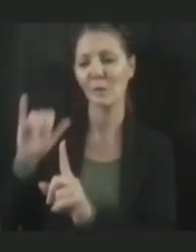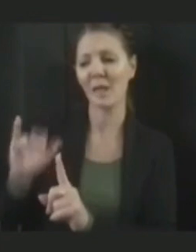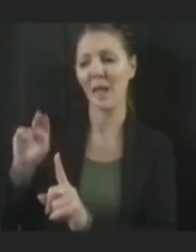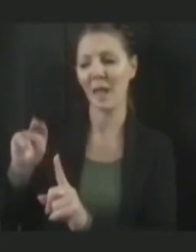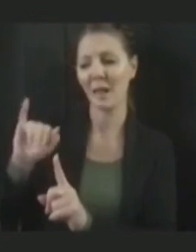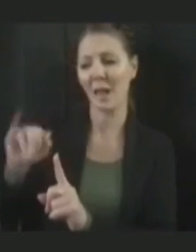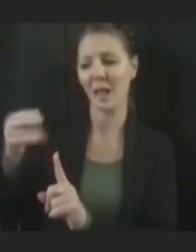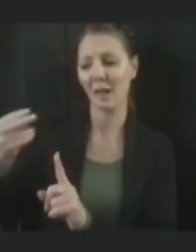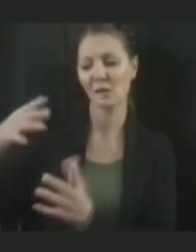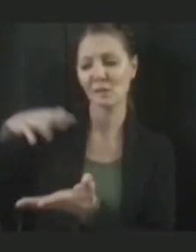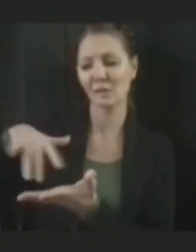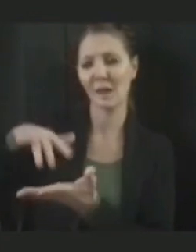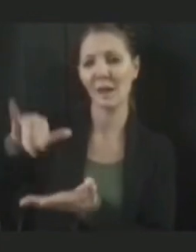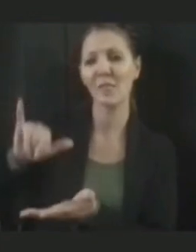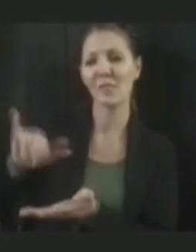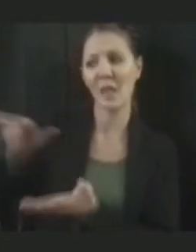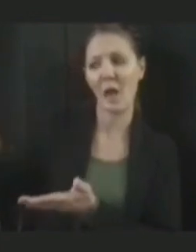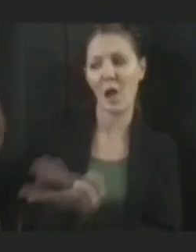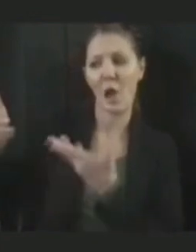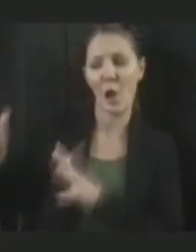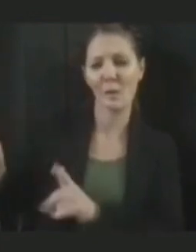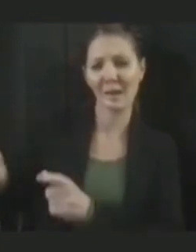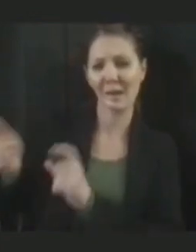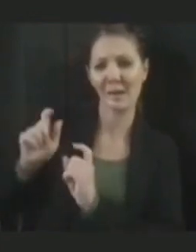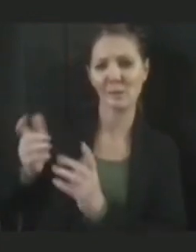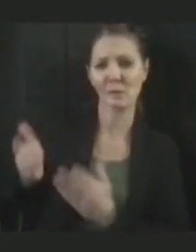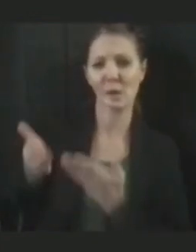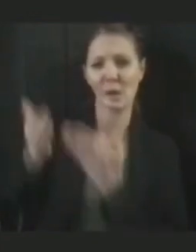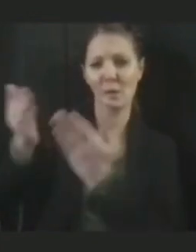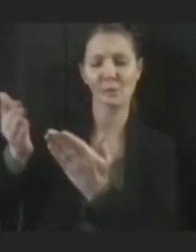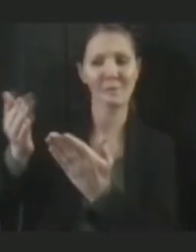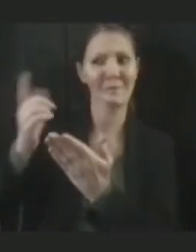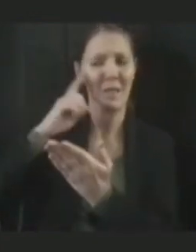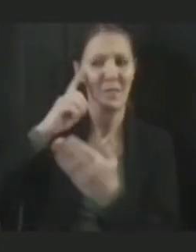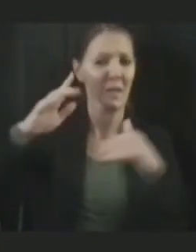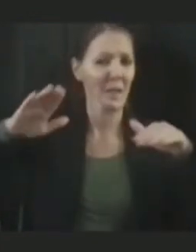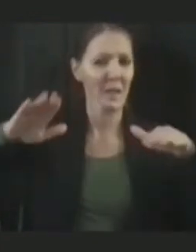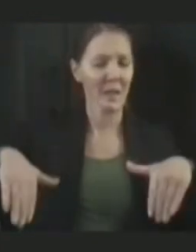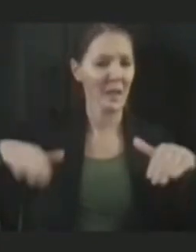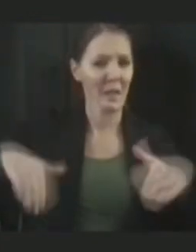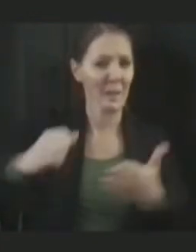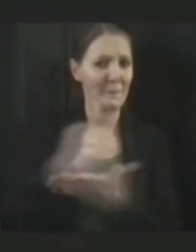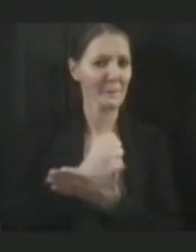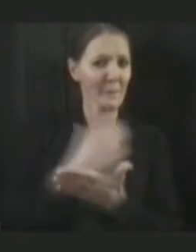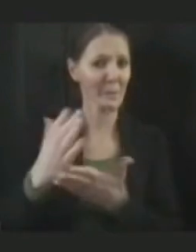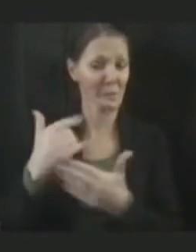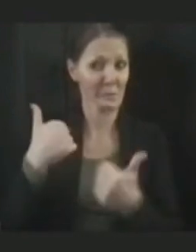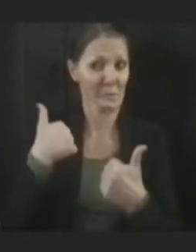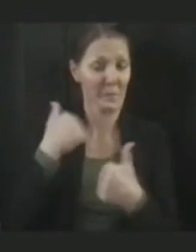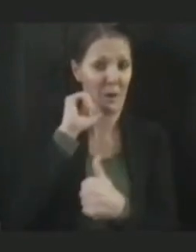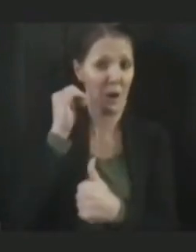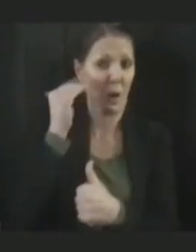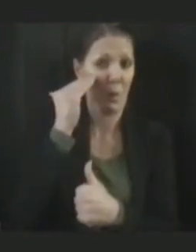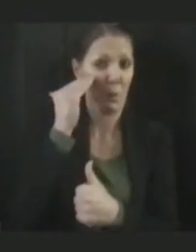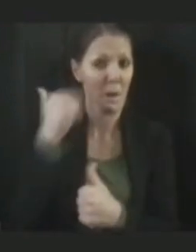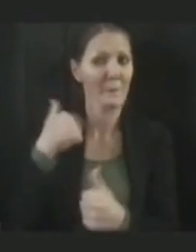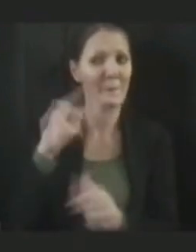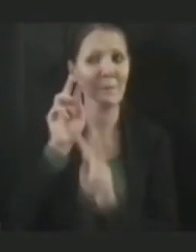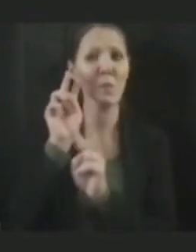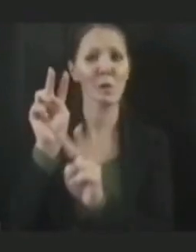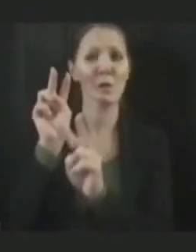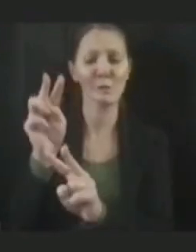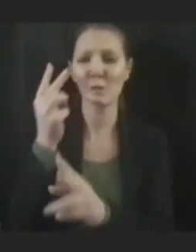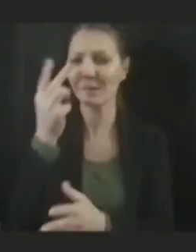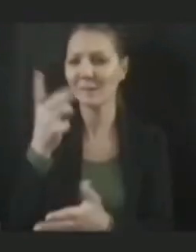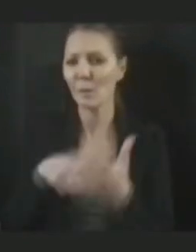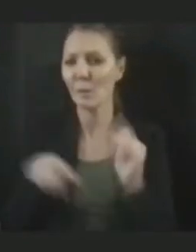recommendations. And I'm unaware of follow-up data that has been published on that yet. I'm looking forward to seeing that as well. I do